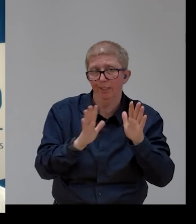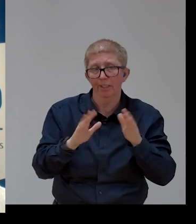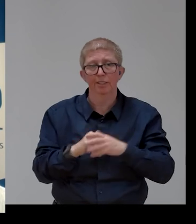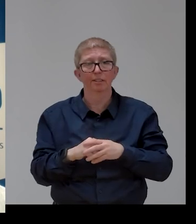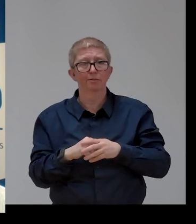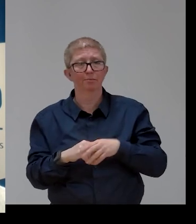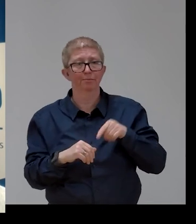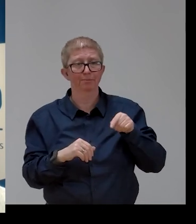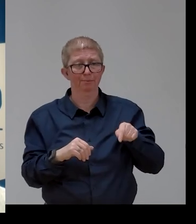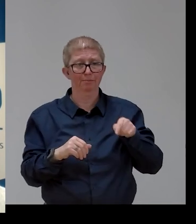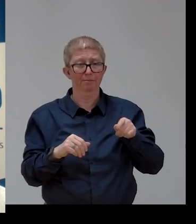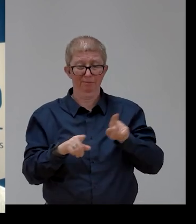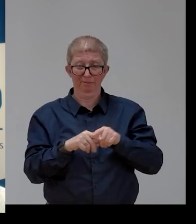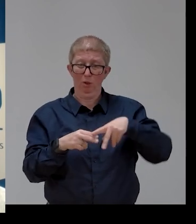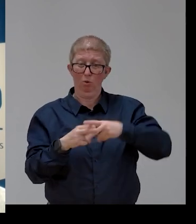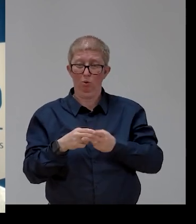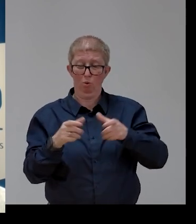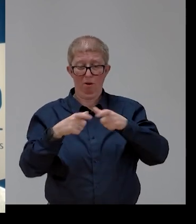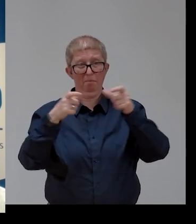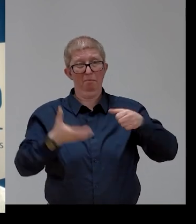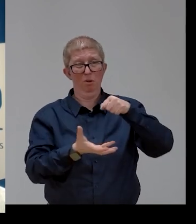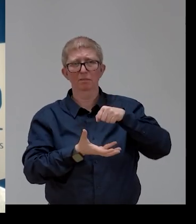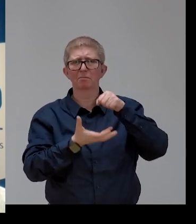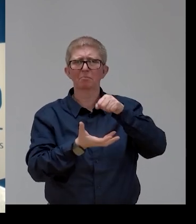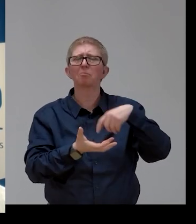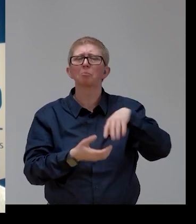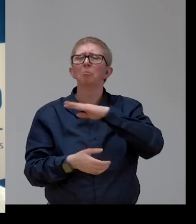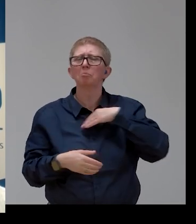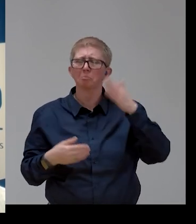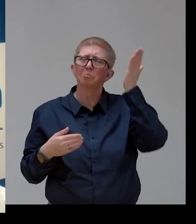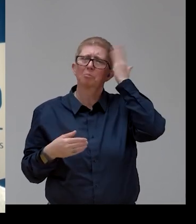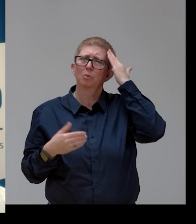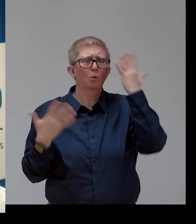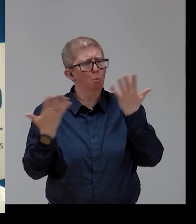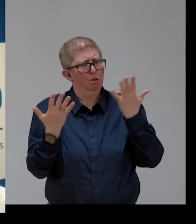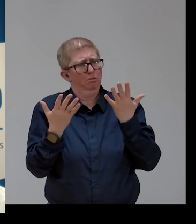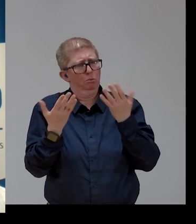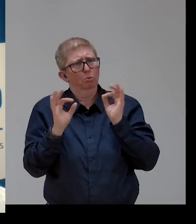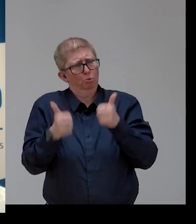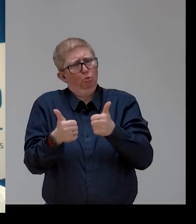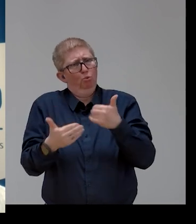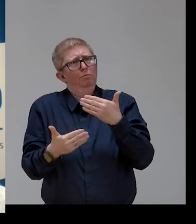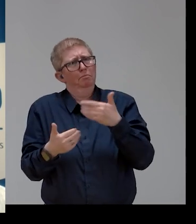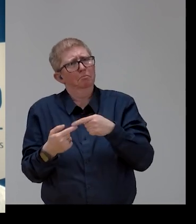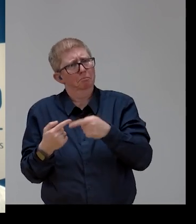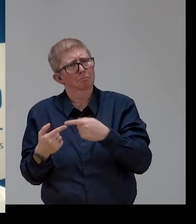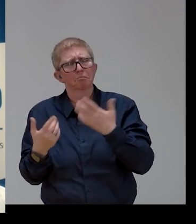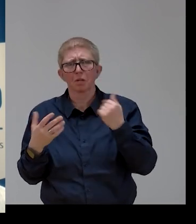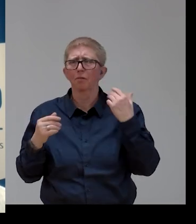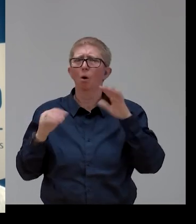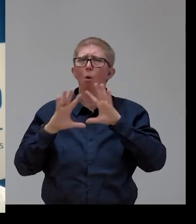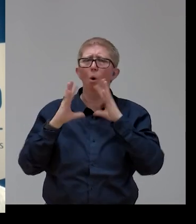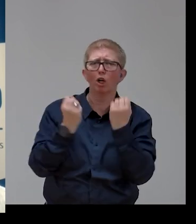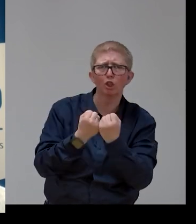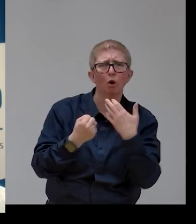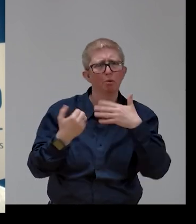within the European Union. We know what's effective. The last few days, we've discussed this a lot in the different workshops, the different panels. Accessibility,